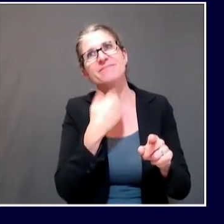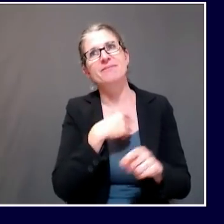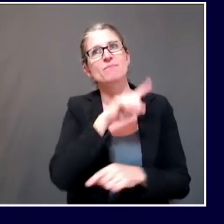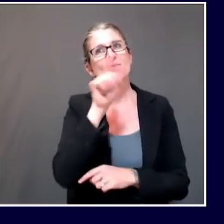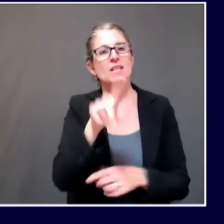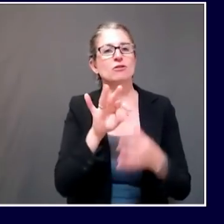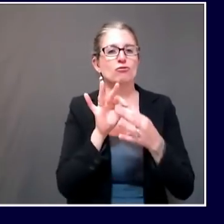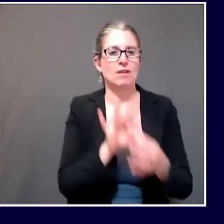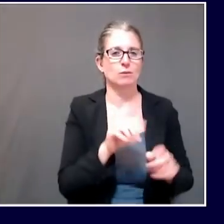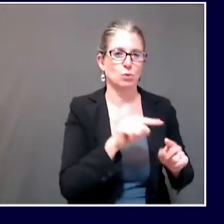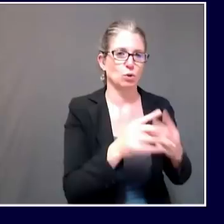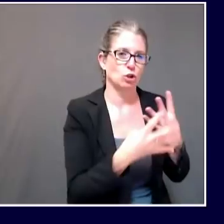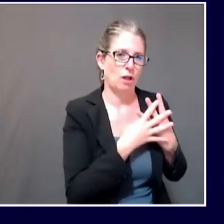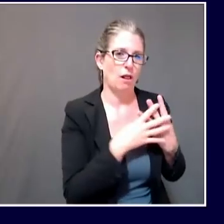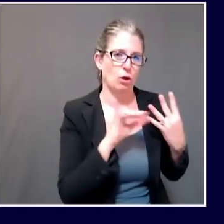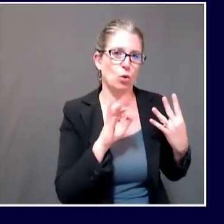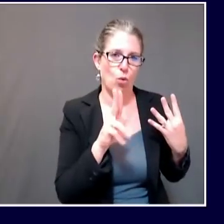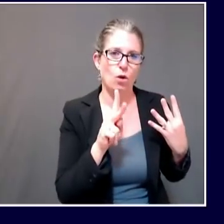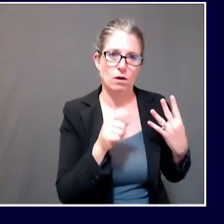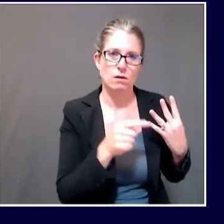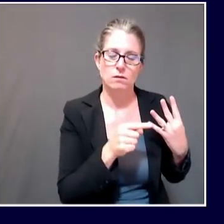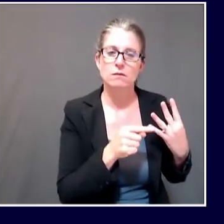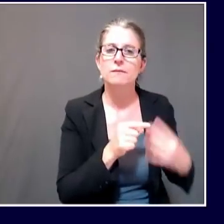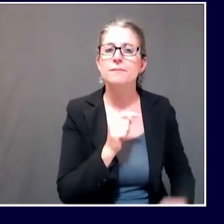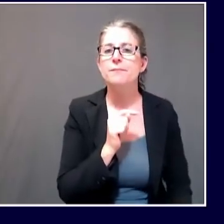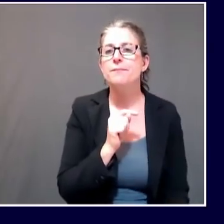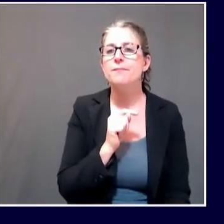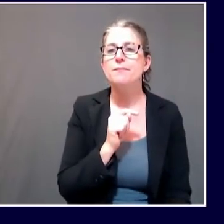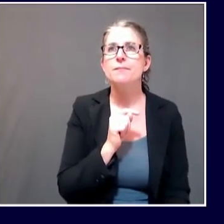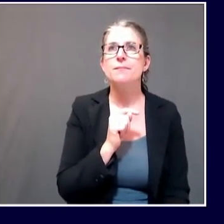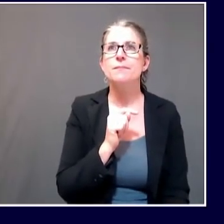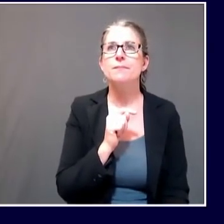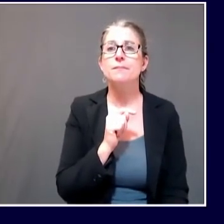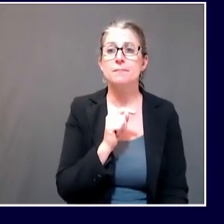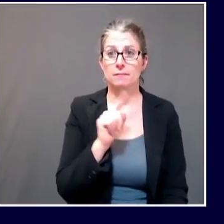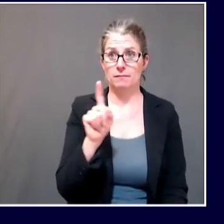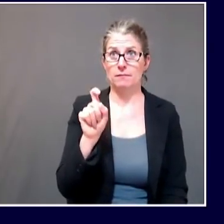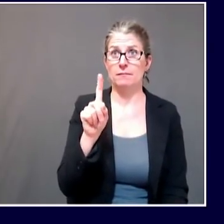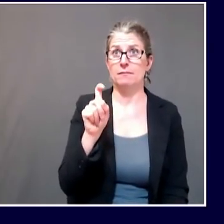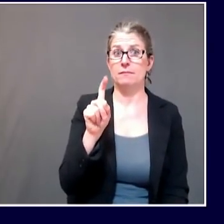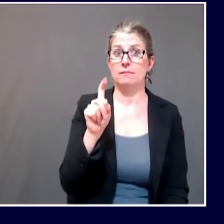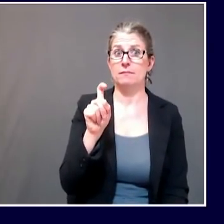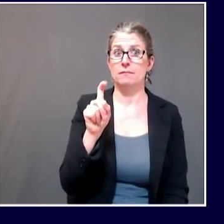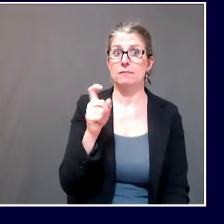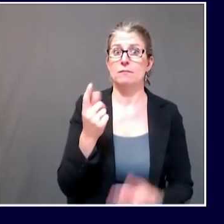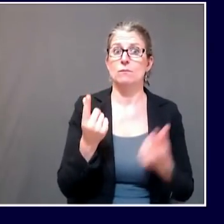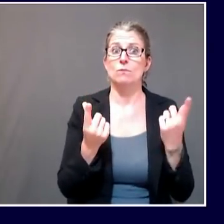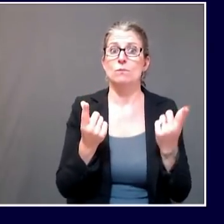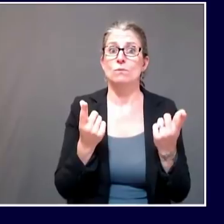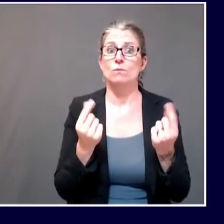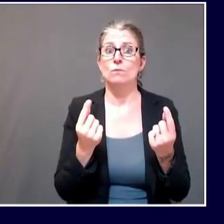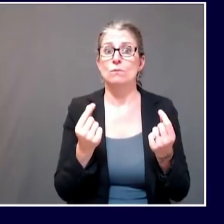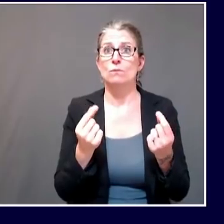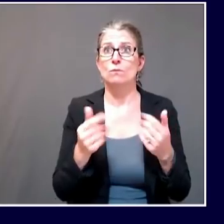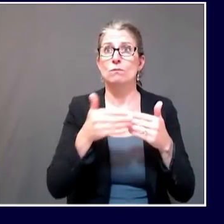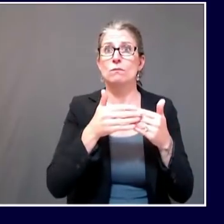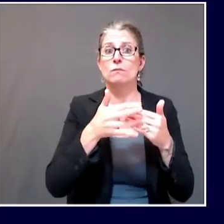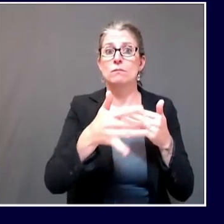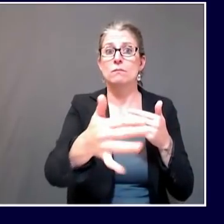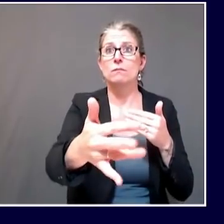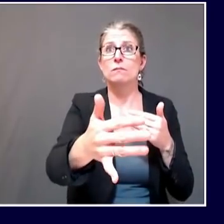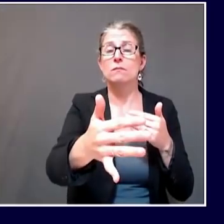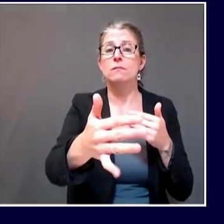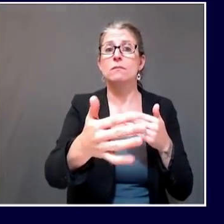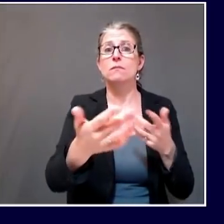Is there any plan to issue any more recommendations or to make it clear